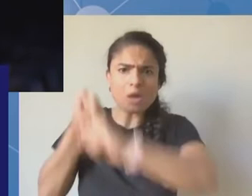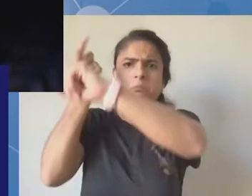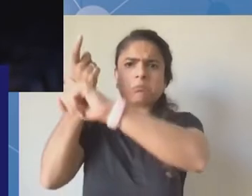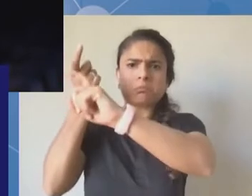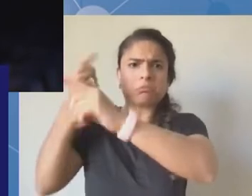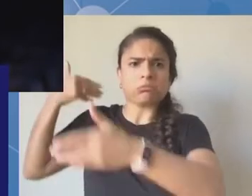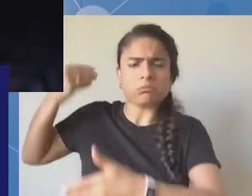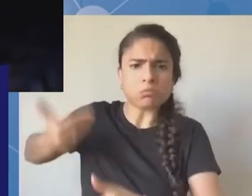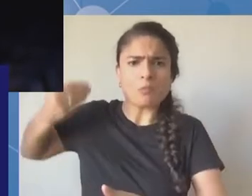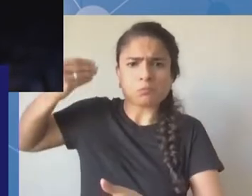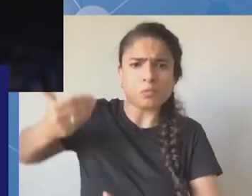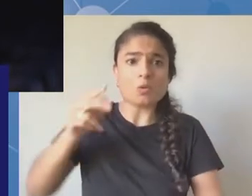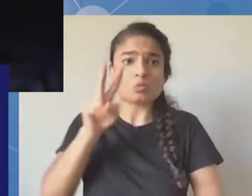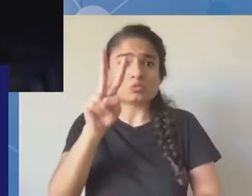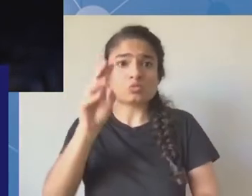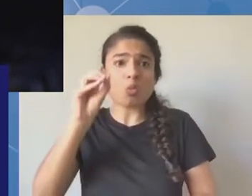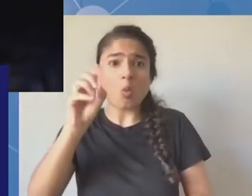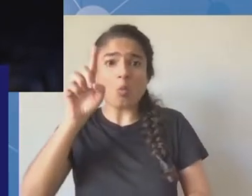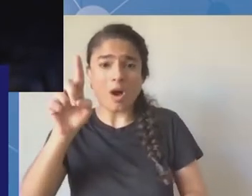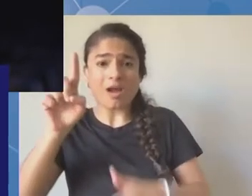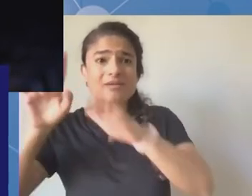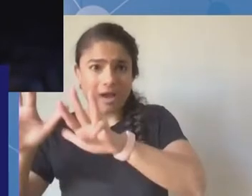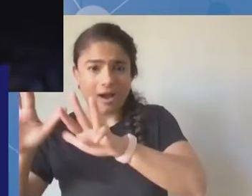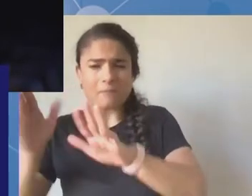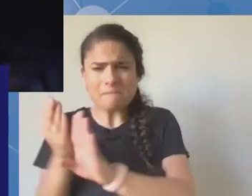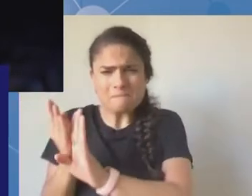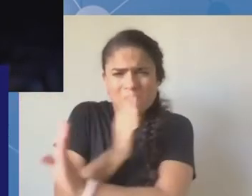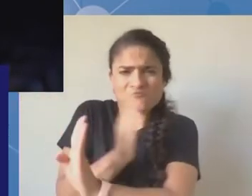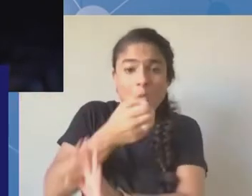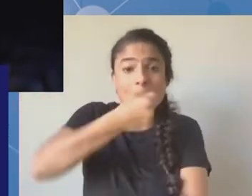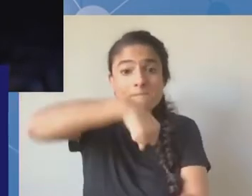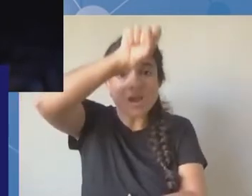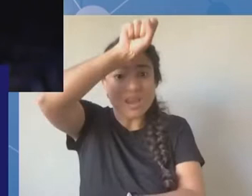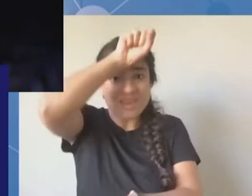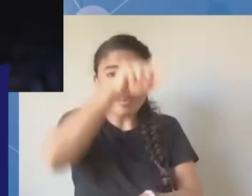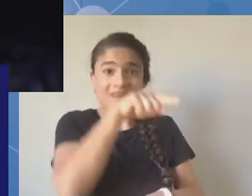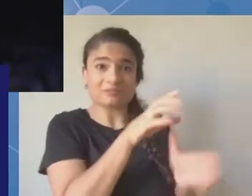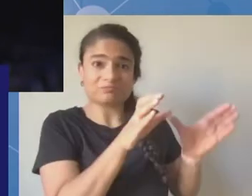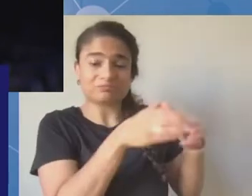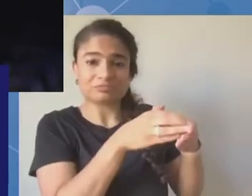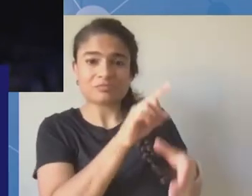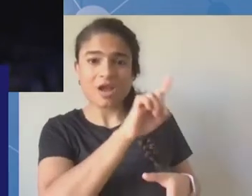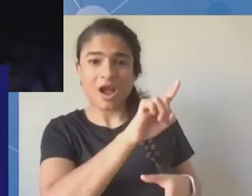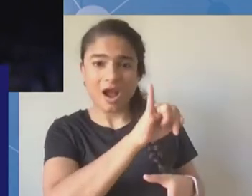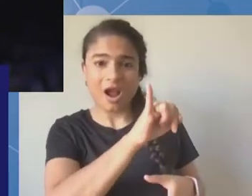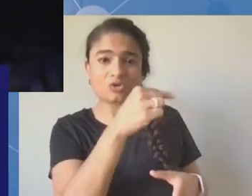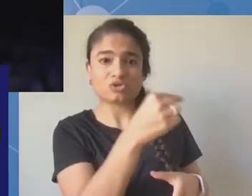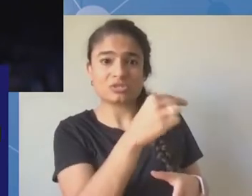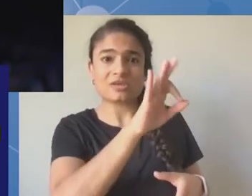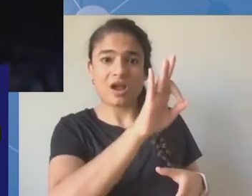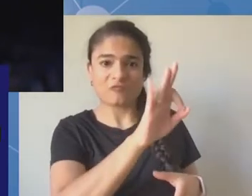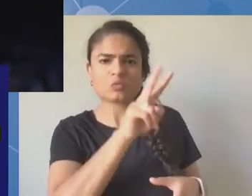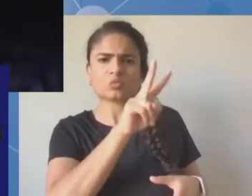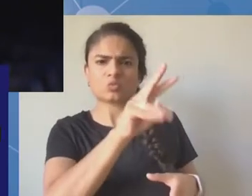because of the military coup, during which another wave of human rights violations took place, killing over hundreds of people